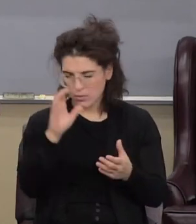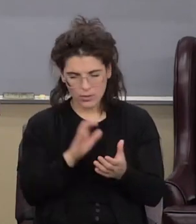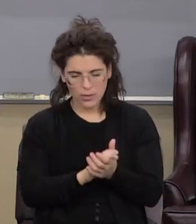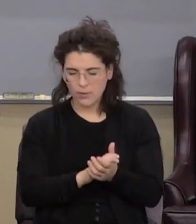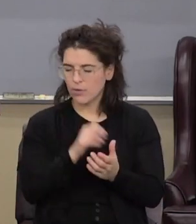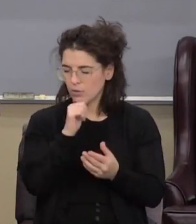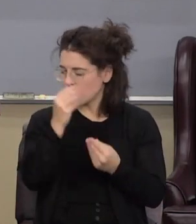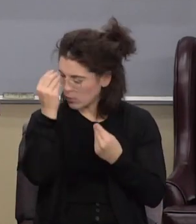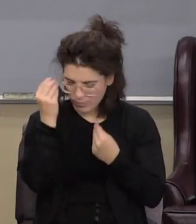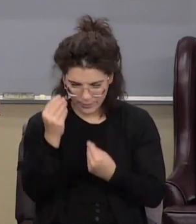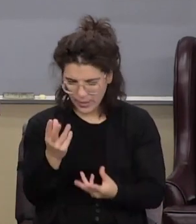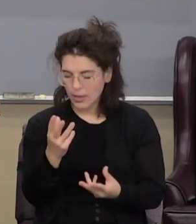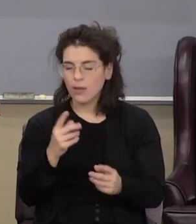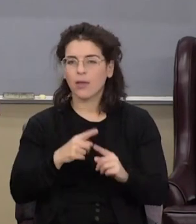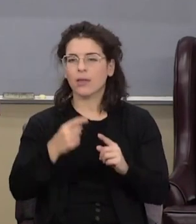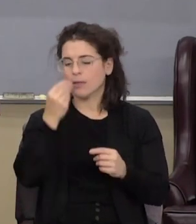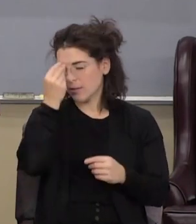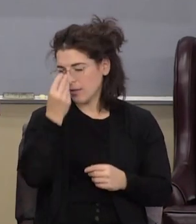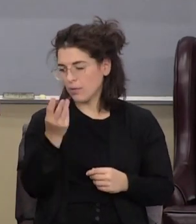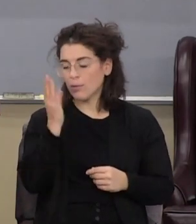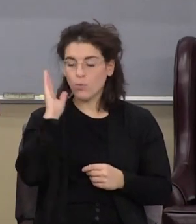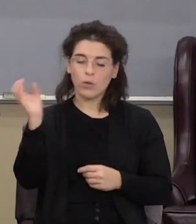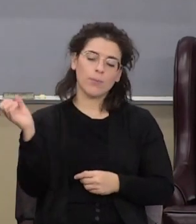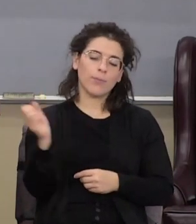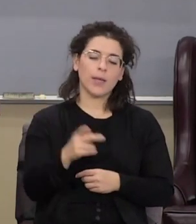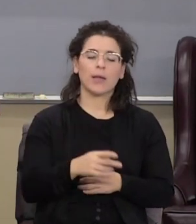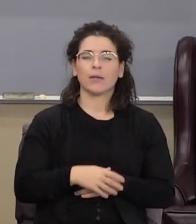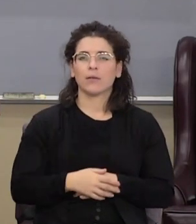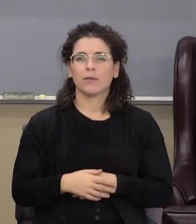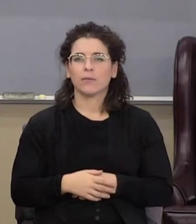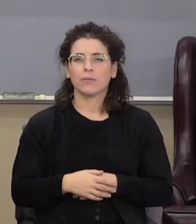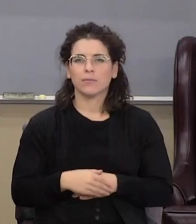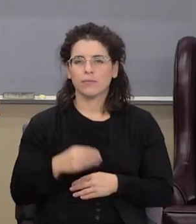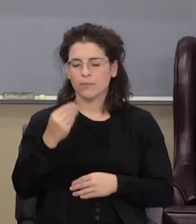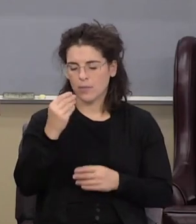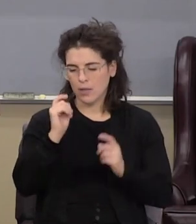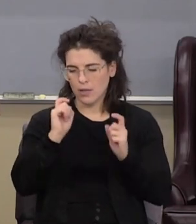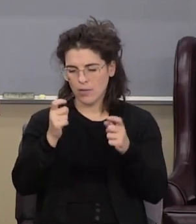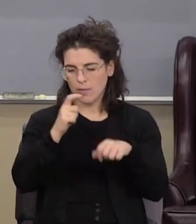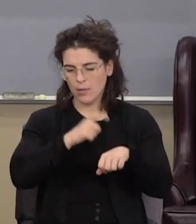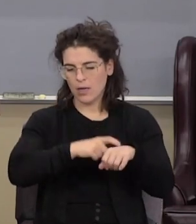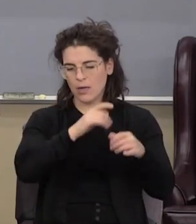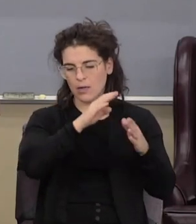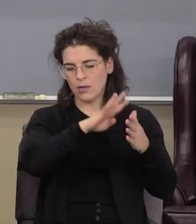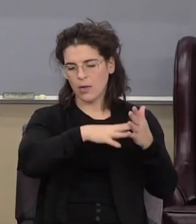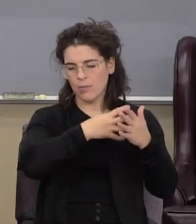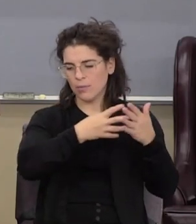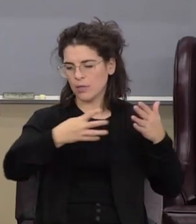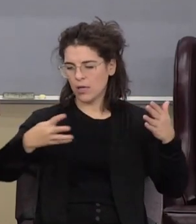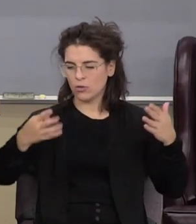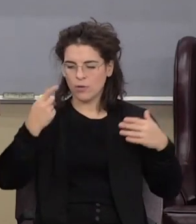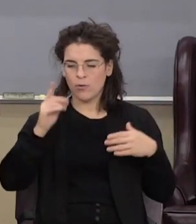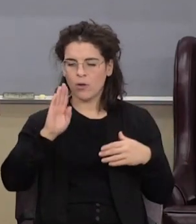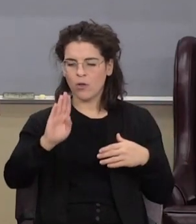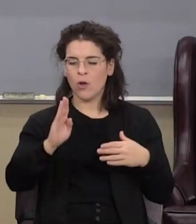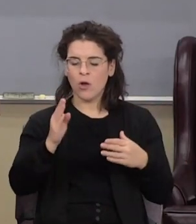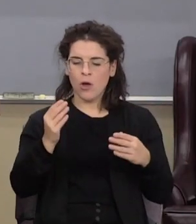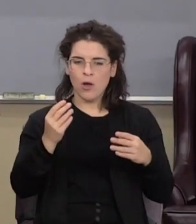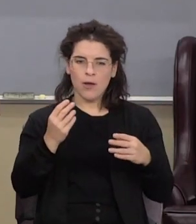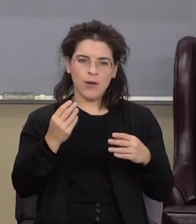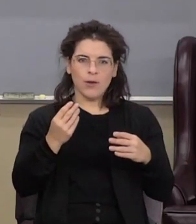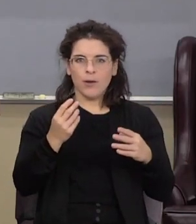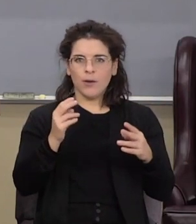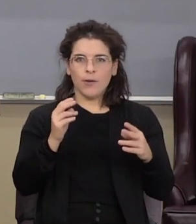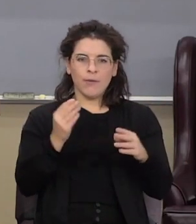and disobedience. He tells them I'm going to bring you back and He tells, He gives them a time schedule for their restoration.